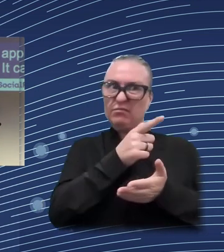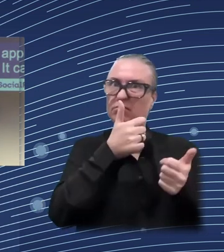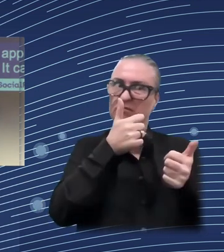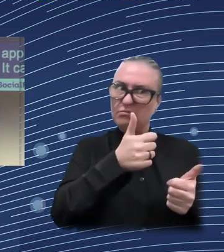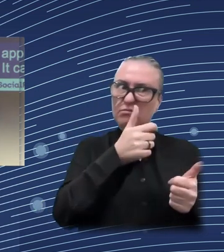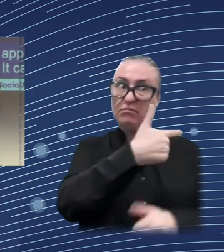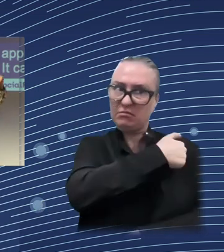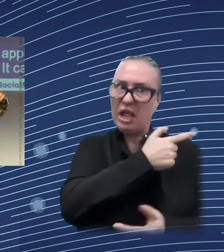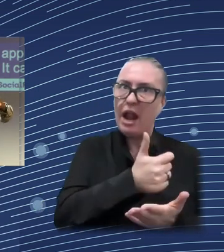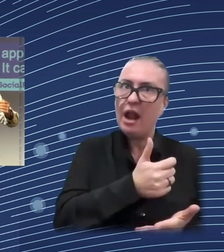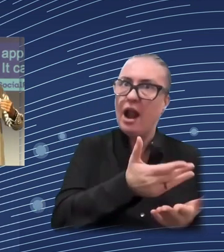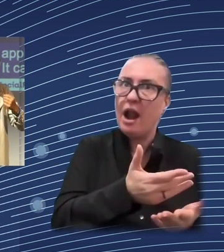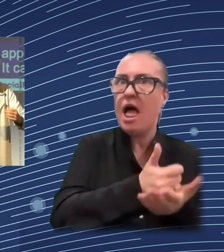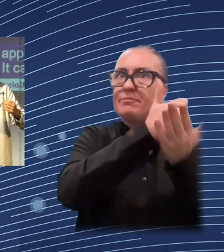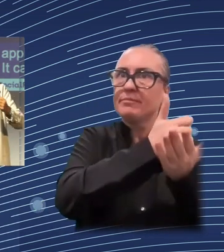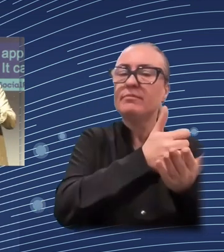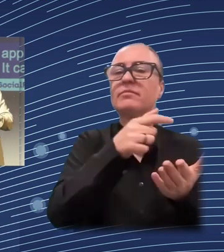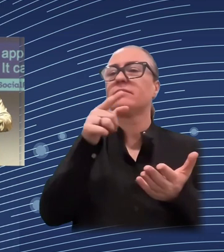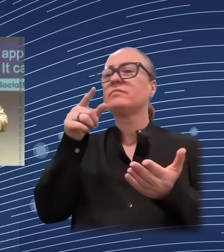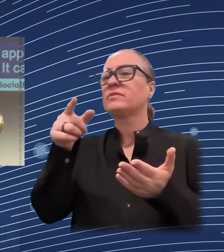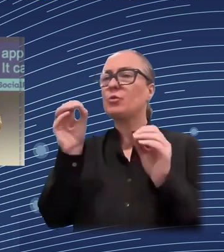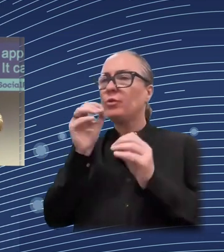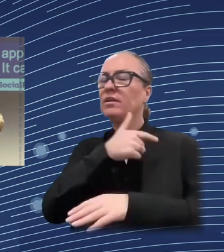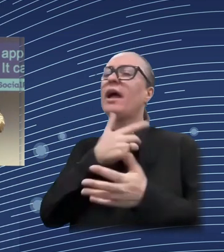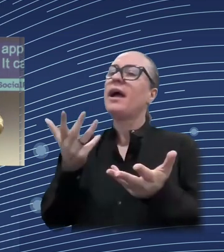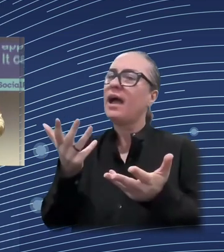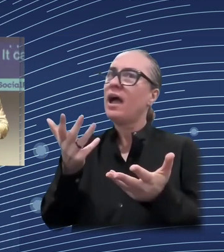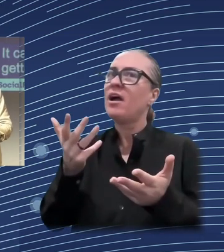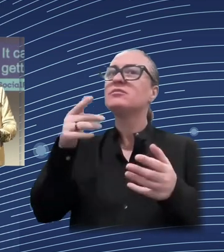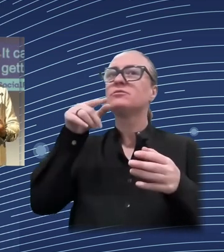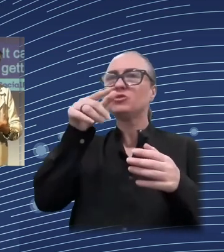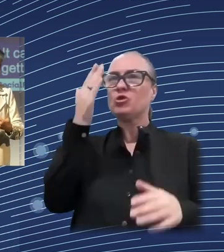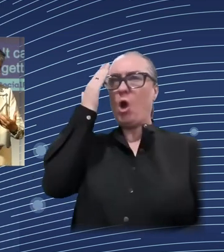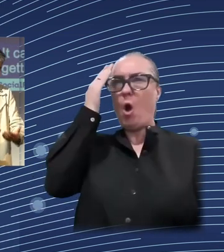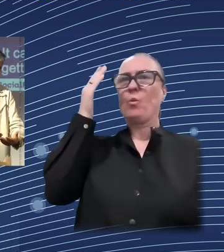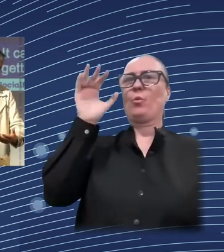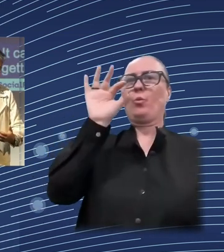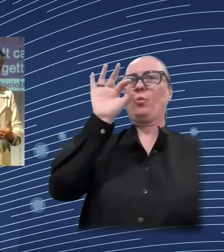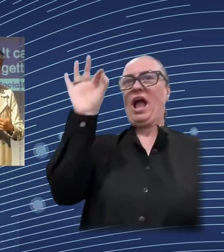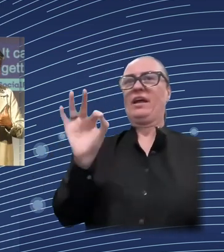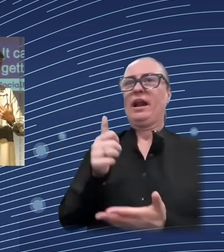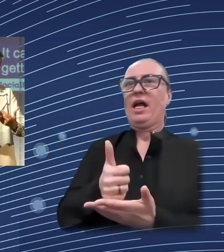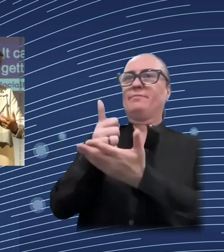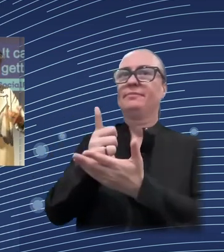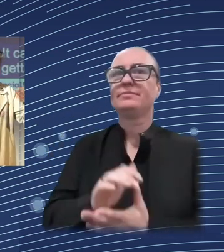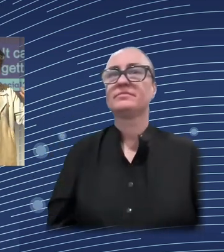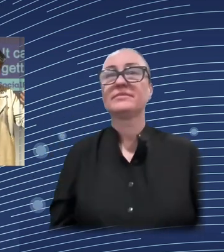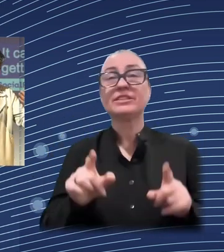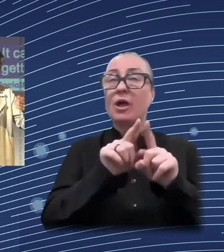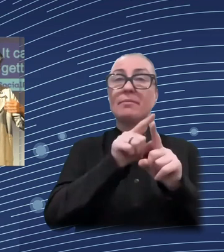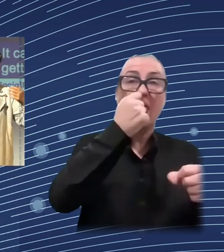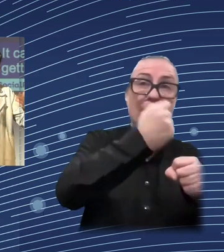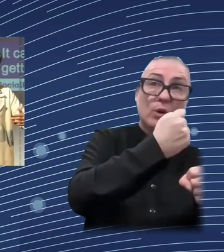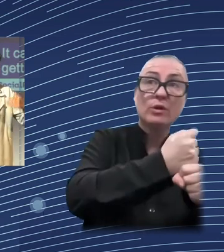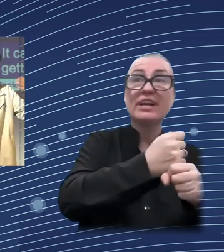now we are getting in the countries, we are convincing institutions to embed in pilot